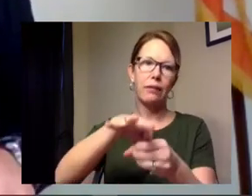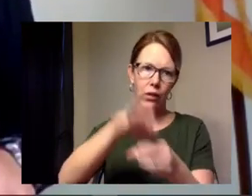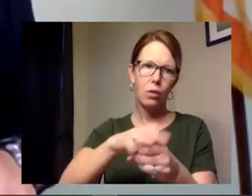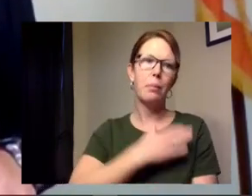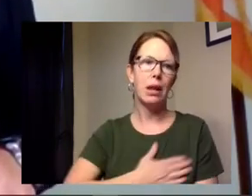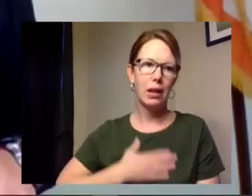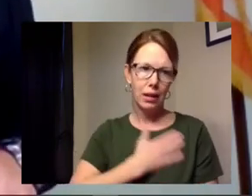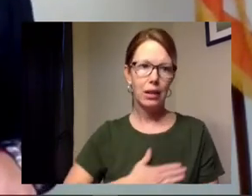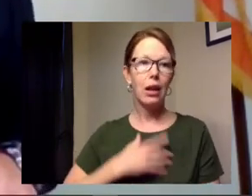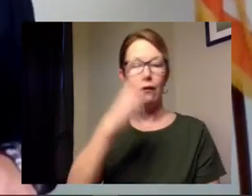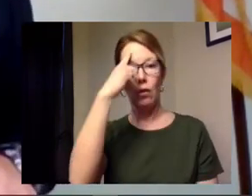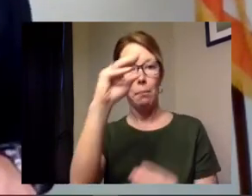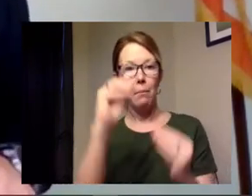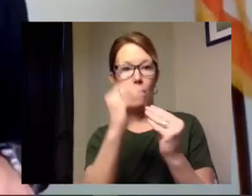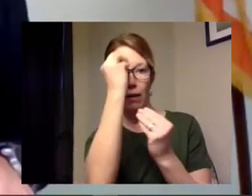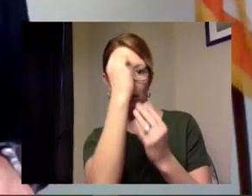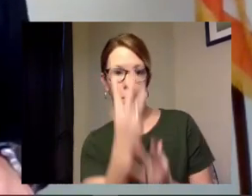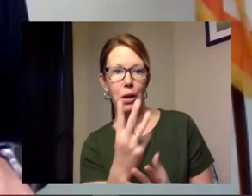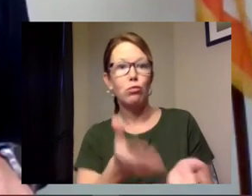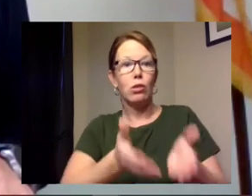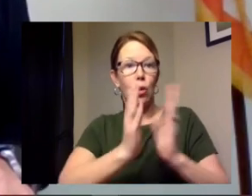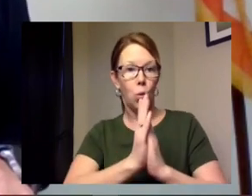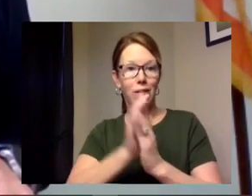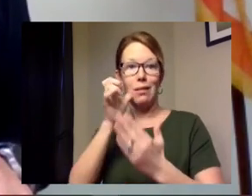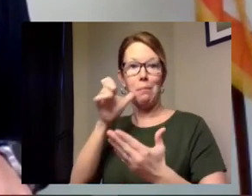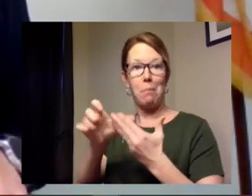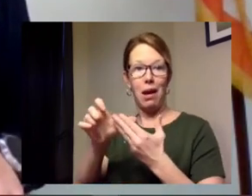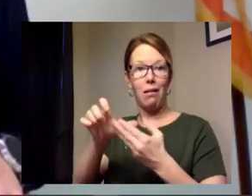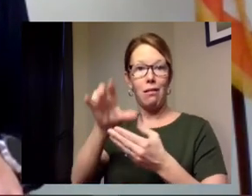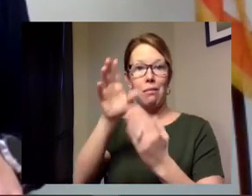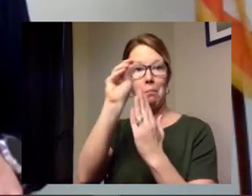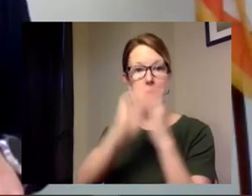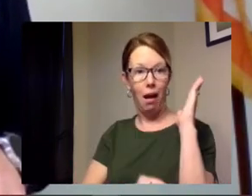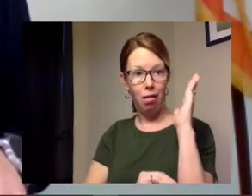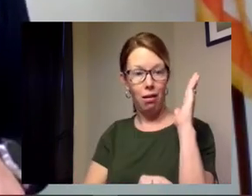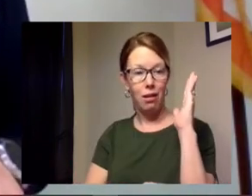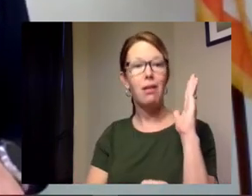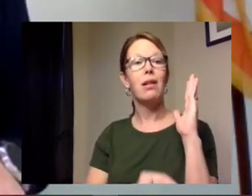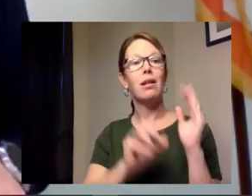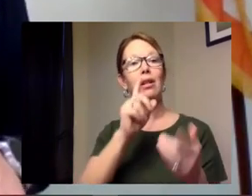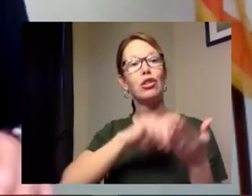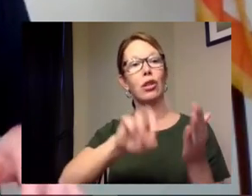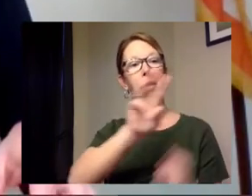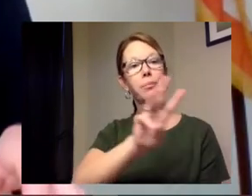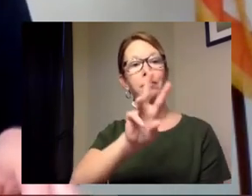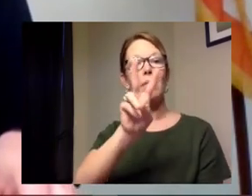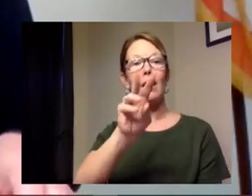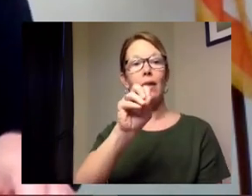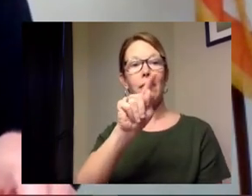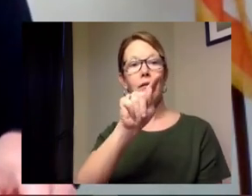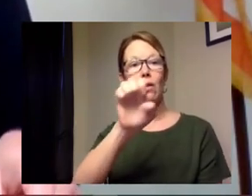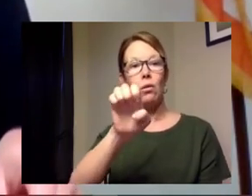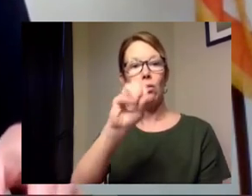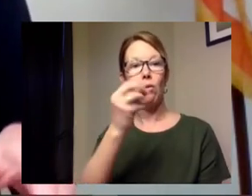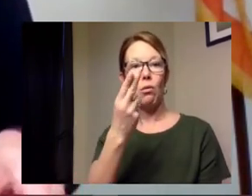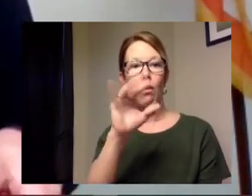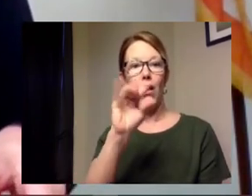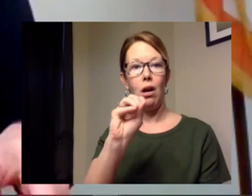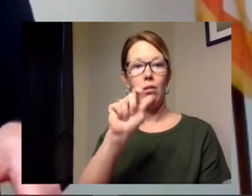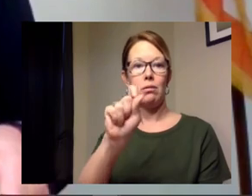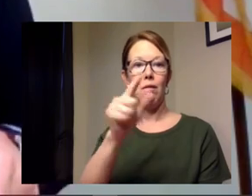for more information and to request a mail-in ballot please visit the website voteohio.gov